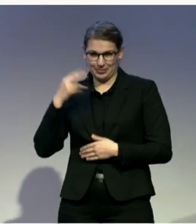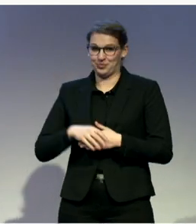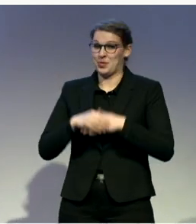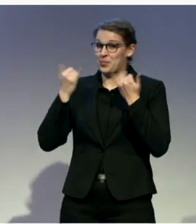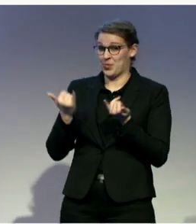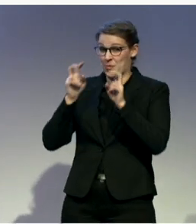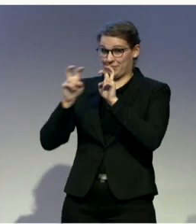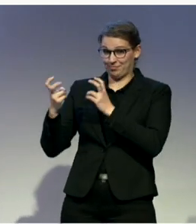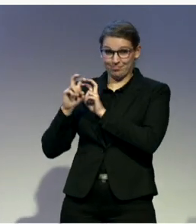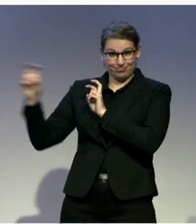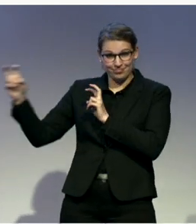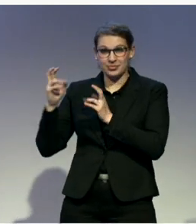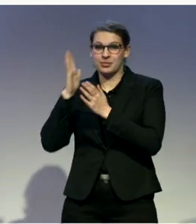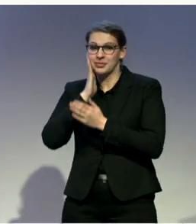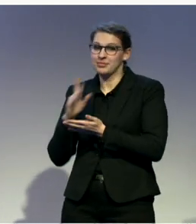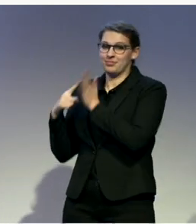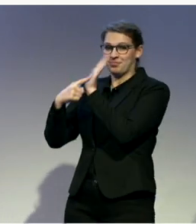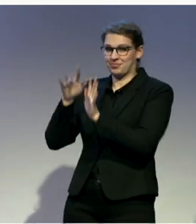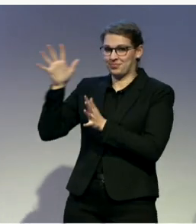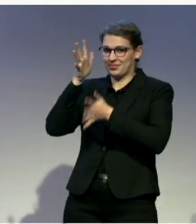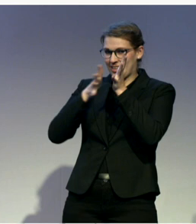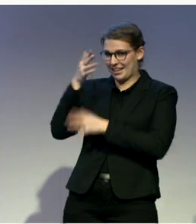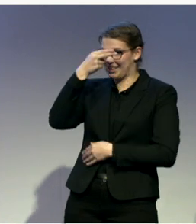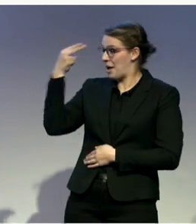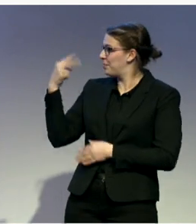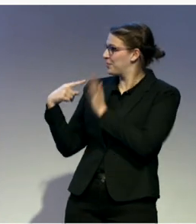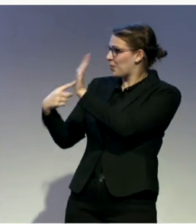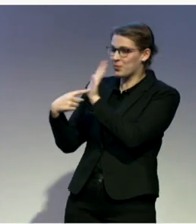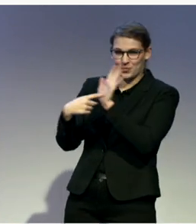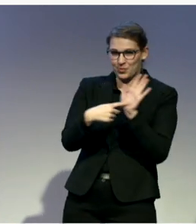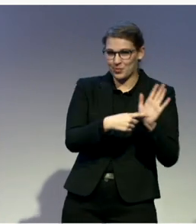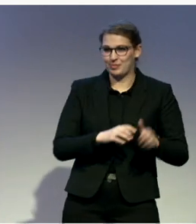us. And anybody sitting here can adopt a name later.